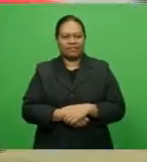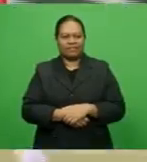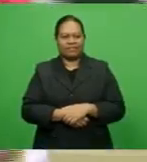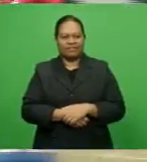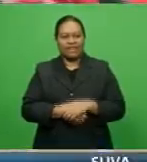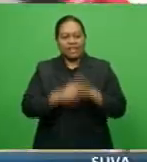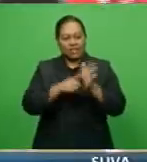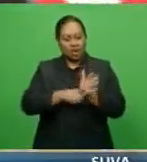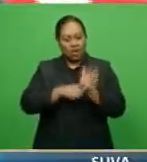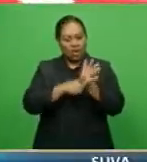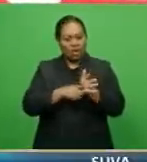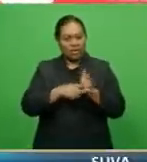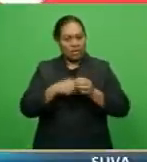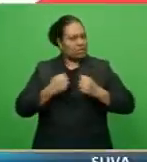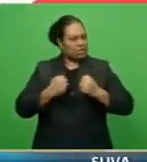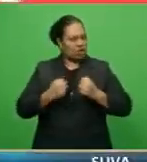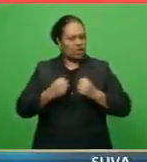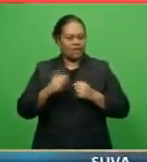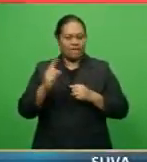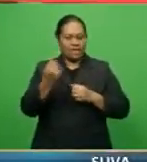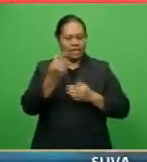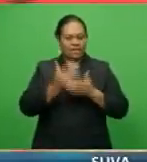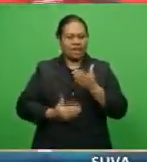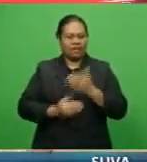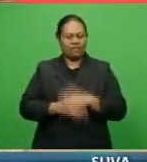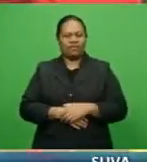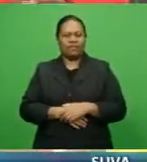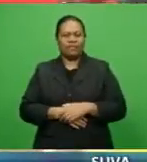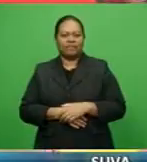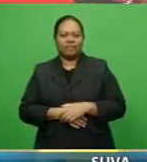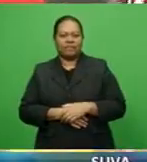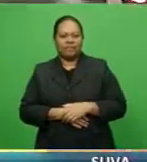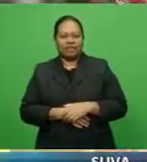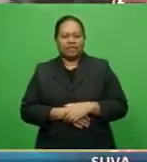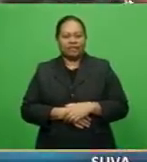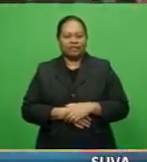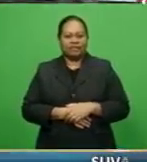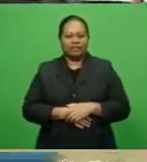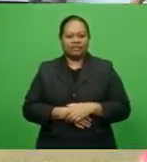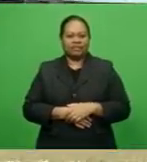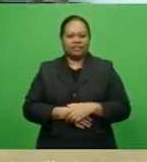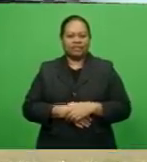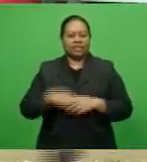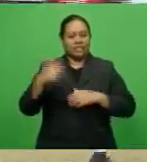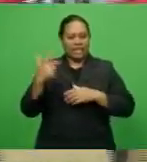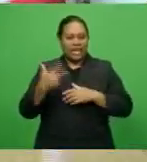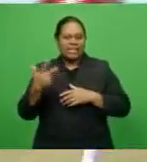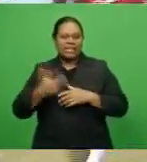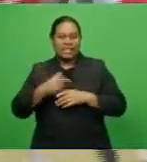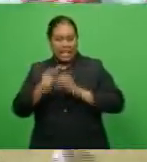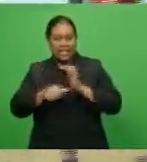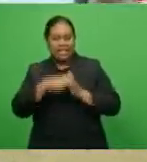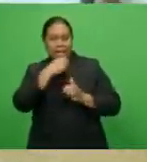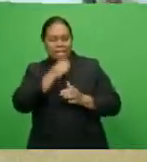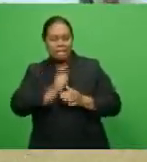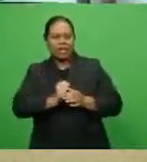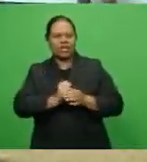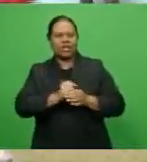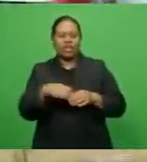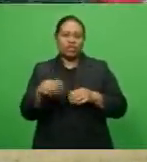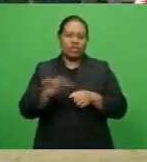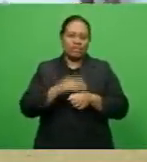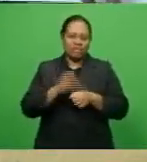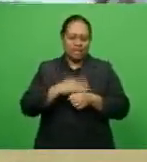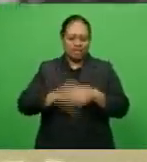Laotoka came out strong in the first half, dominating possession and attack. It was 18-year-old Josiah Sela who slammed the